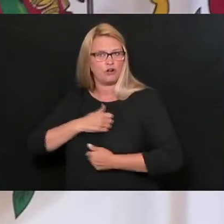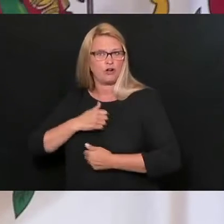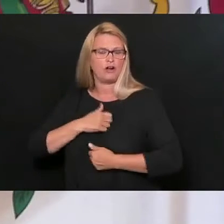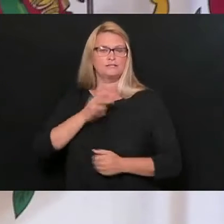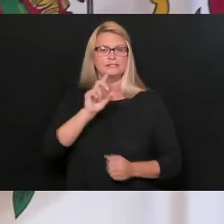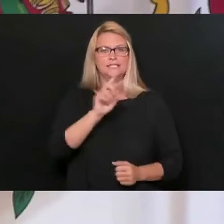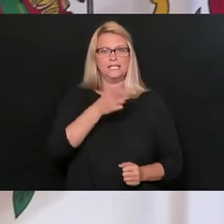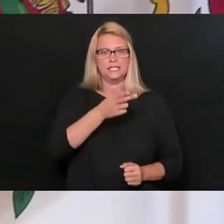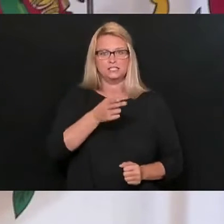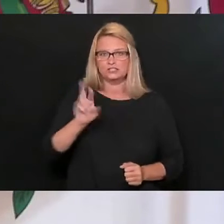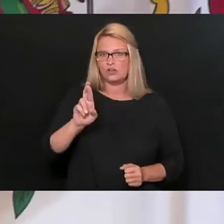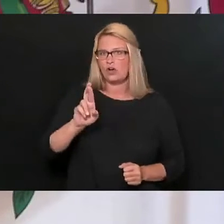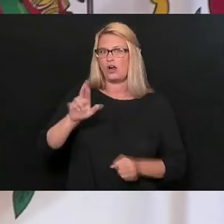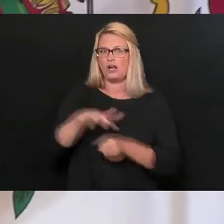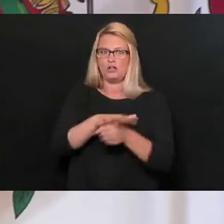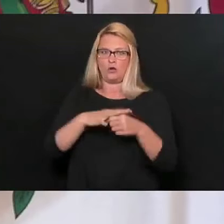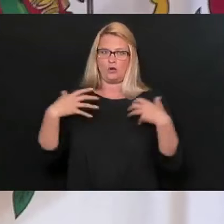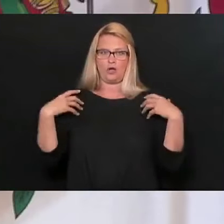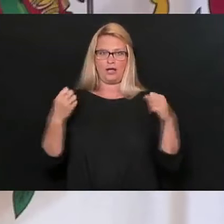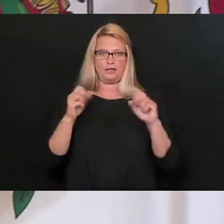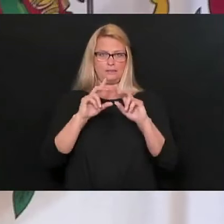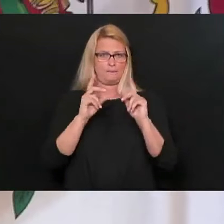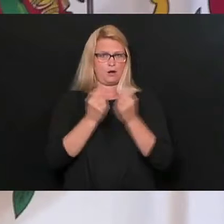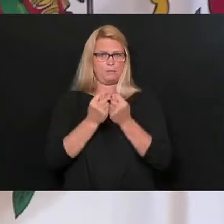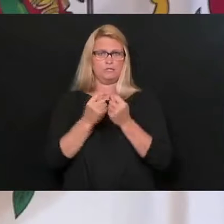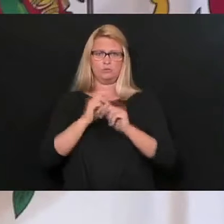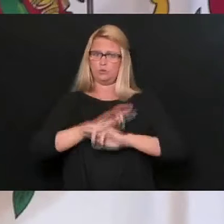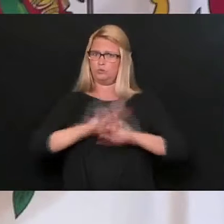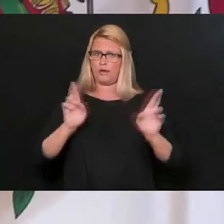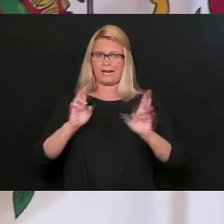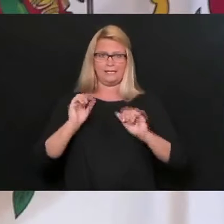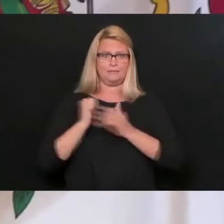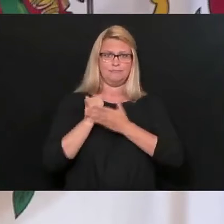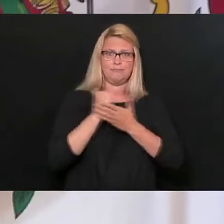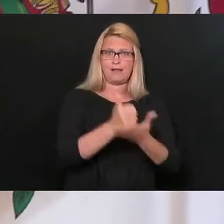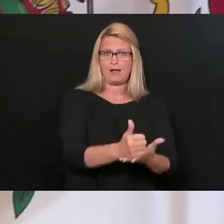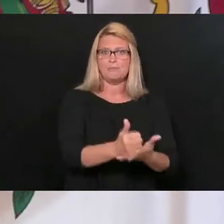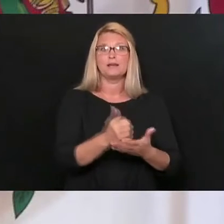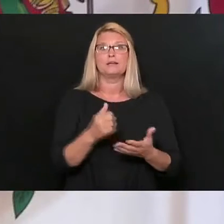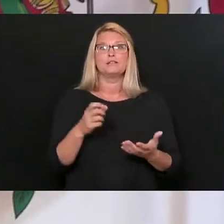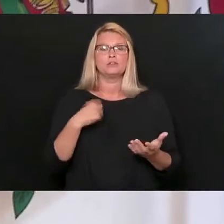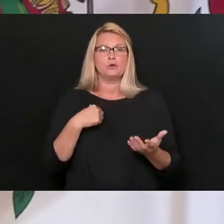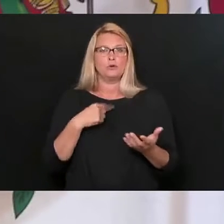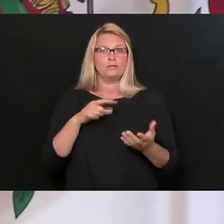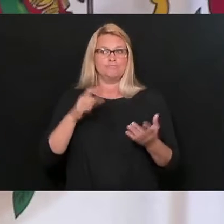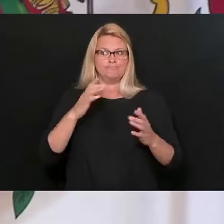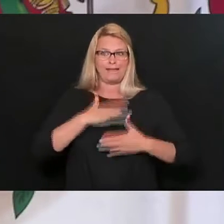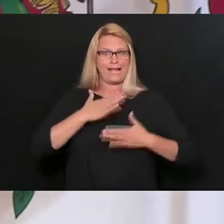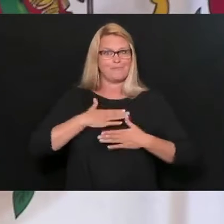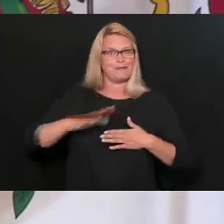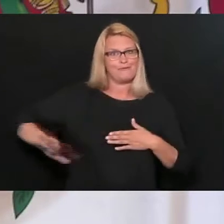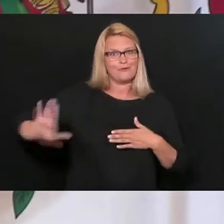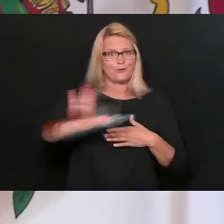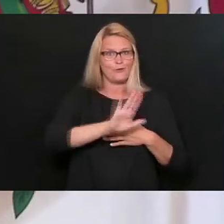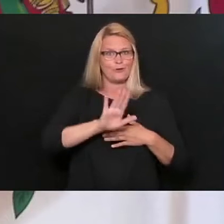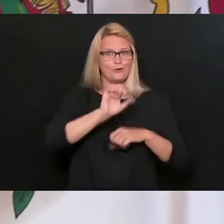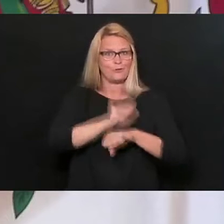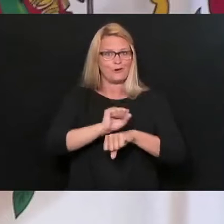the local health departments, everyone. So we're going to continue to stay on top of this, but you've done a lot of good work, West Virginia.